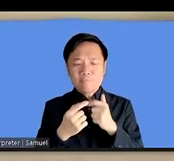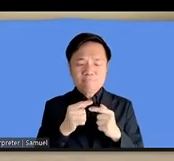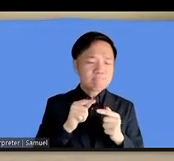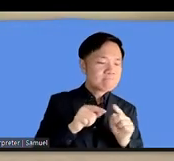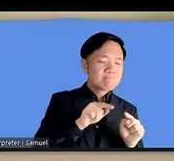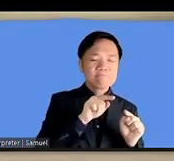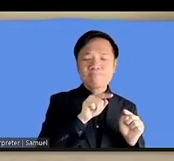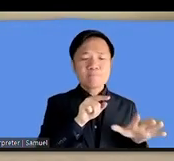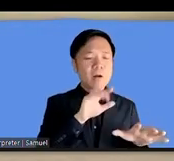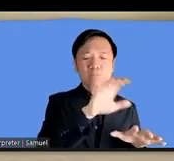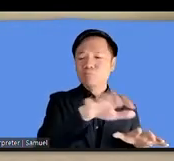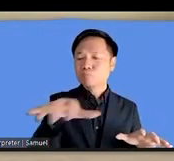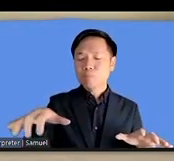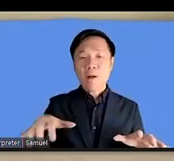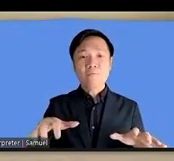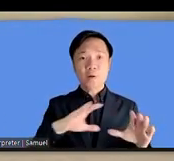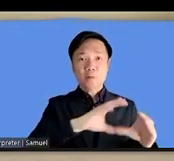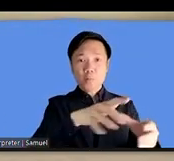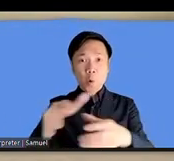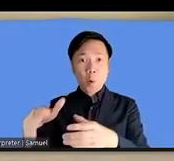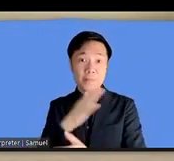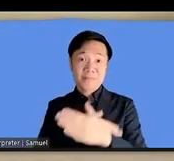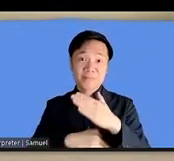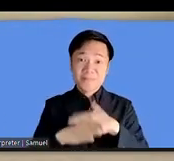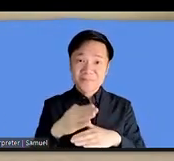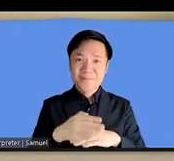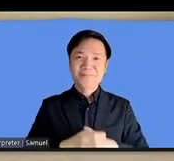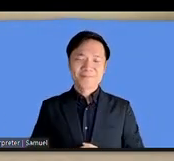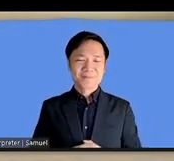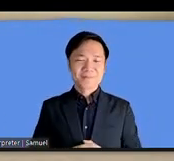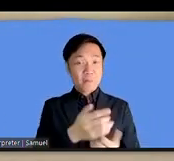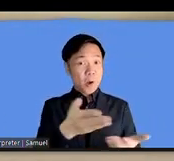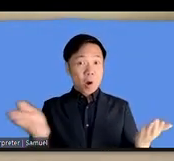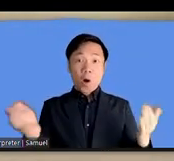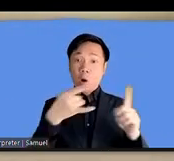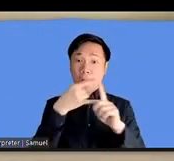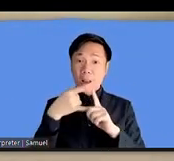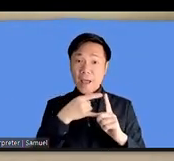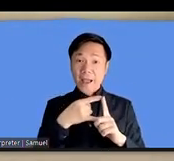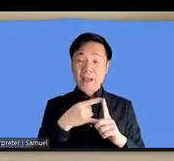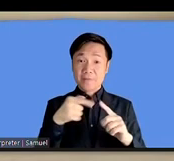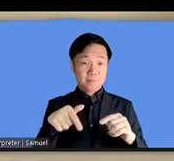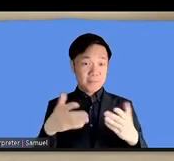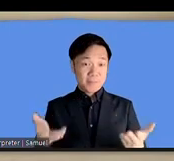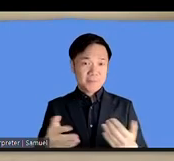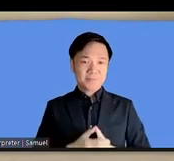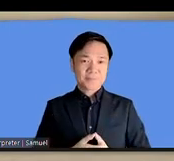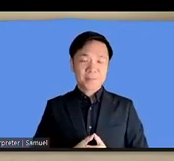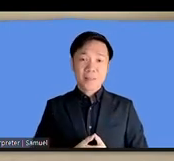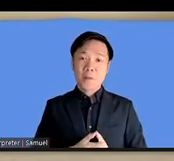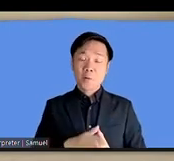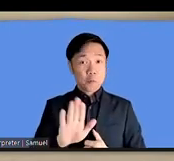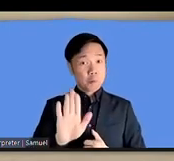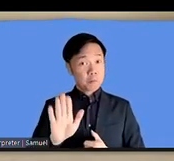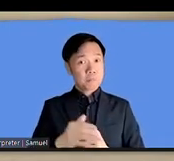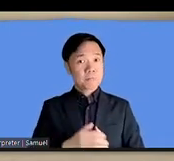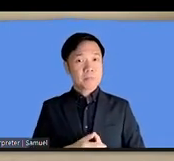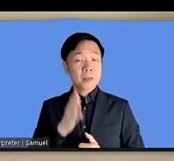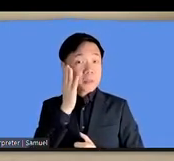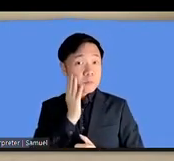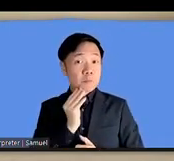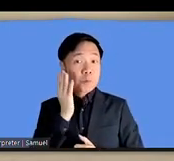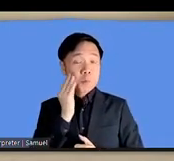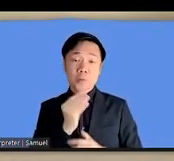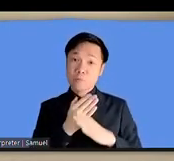on this table or in the hall or online if you want to share your experiences with